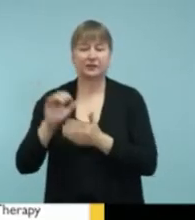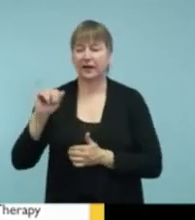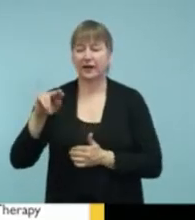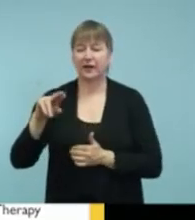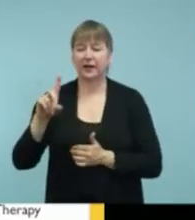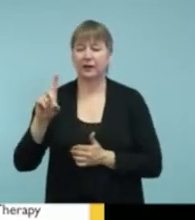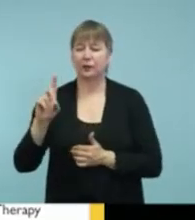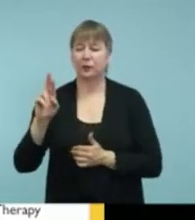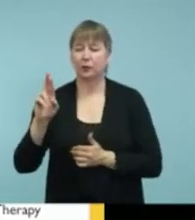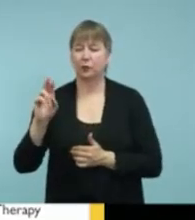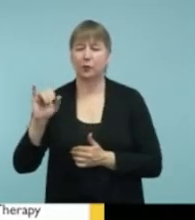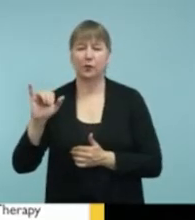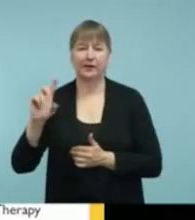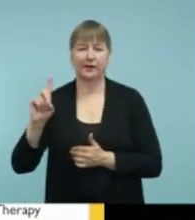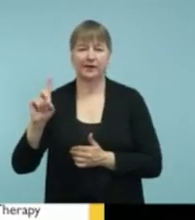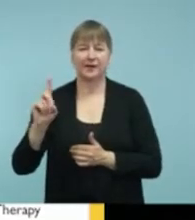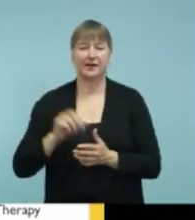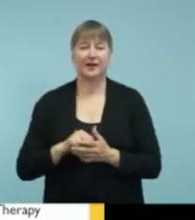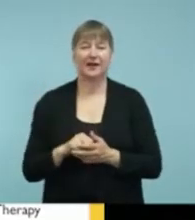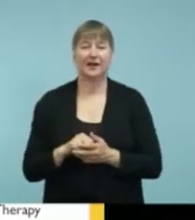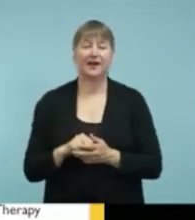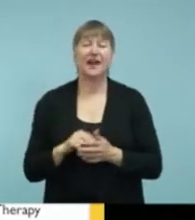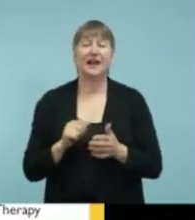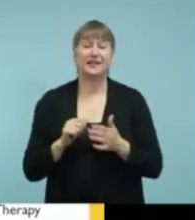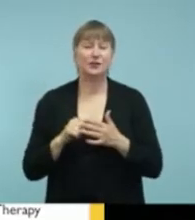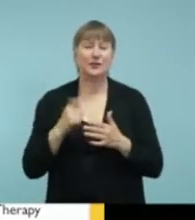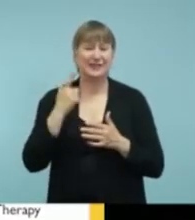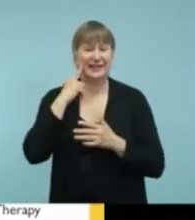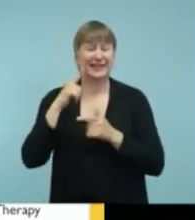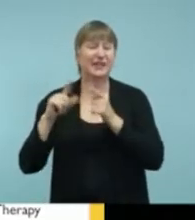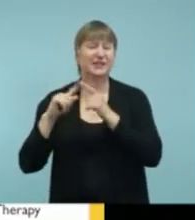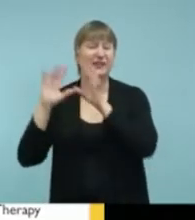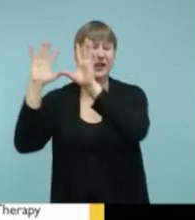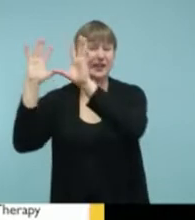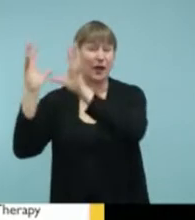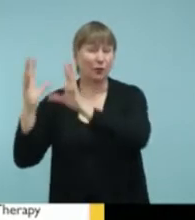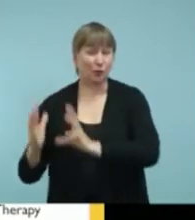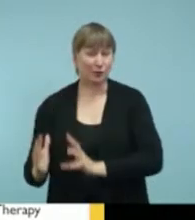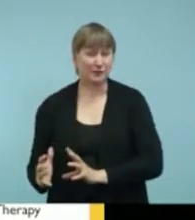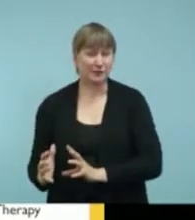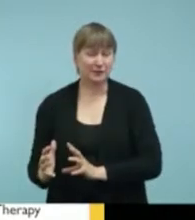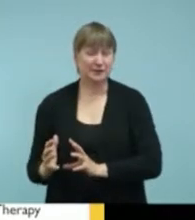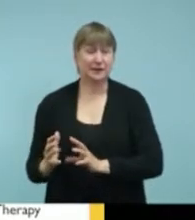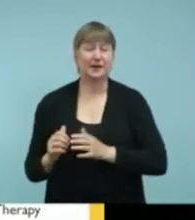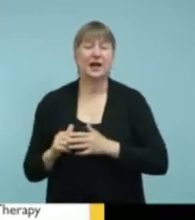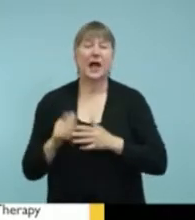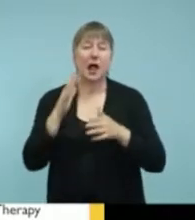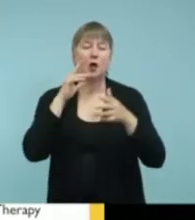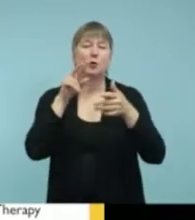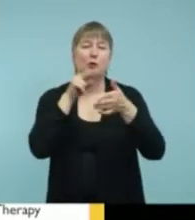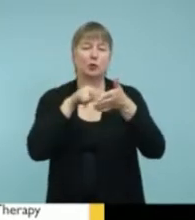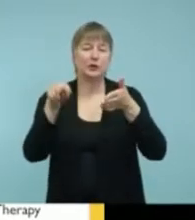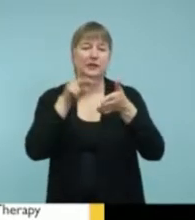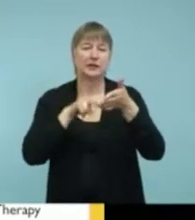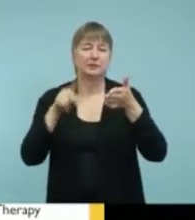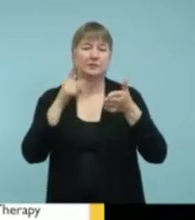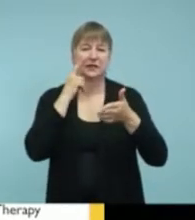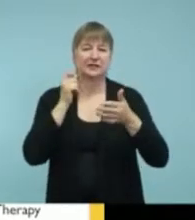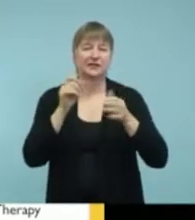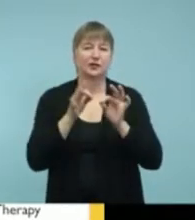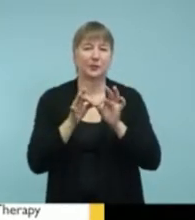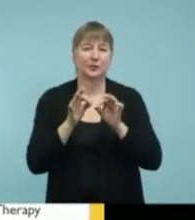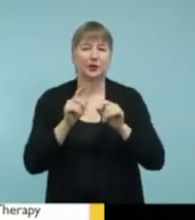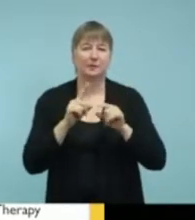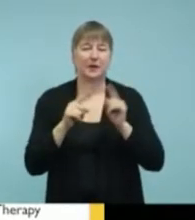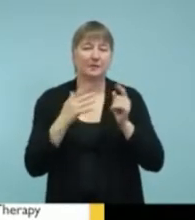farthest right column, you'll see a list of the different categories that I have. So let me read them because the interpreter might be blocking